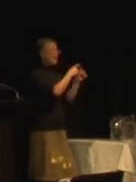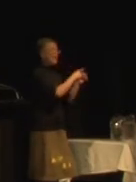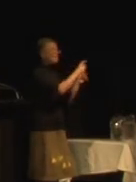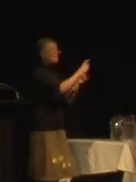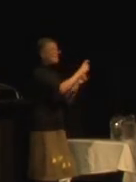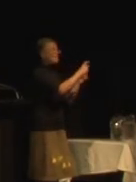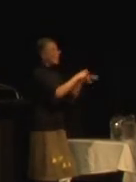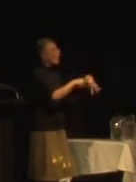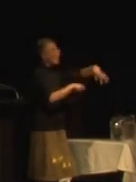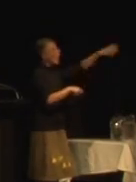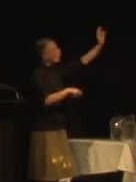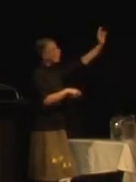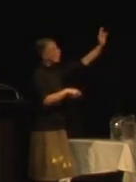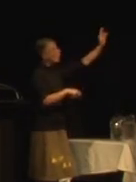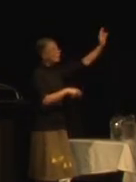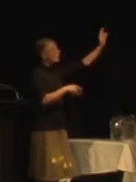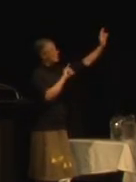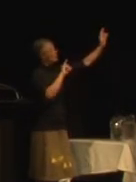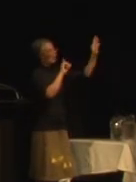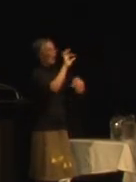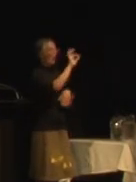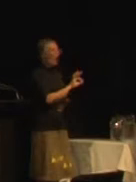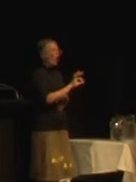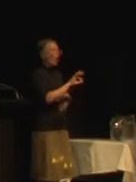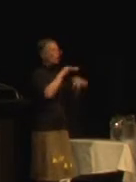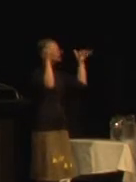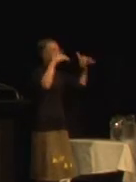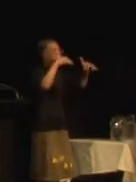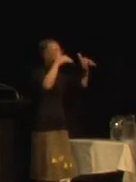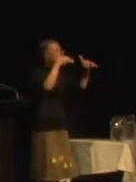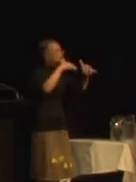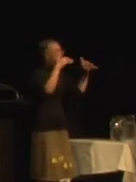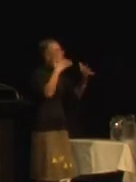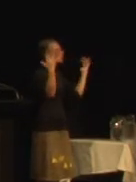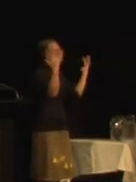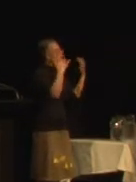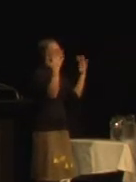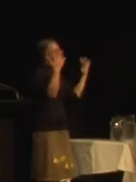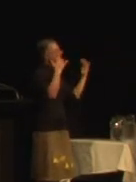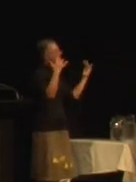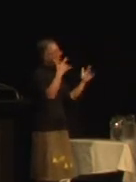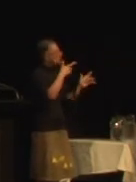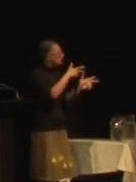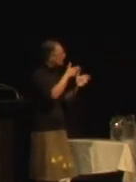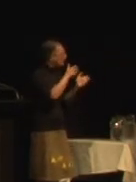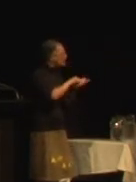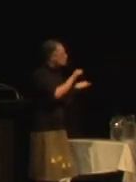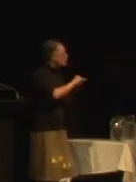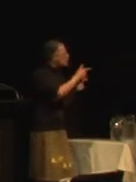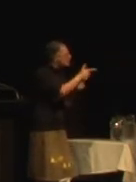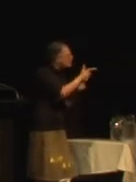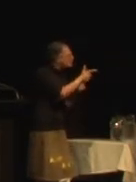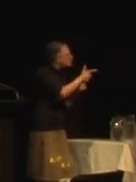turned on and we couldn't switch it off. So, therefore, was really noisy and we couldn't film the curators actually talking about the